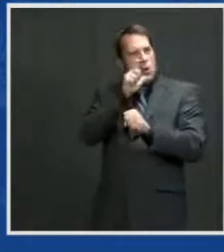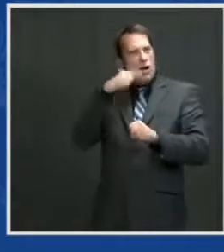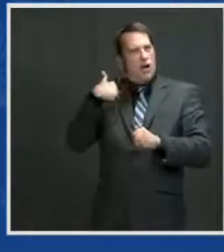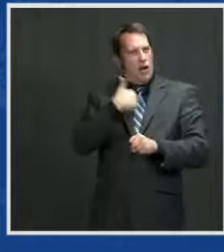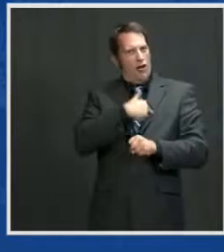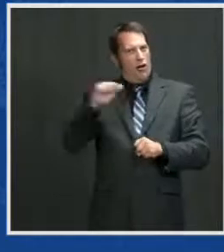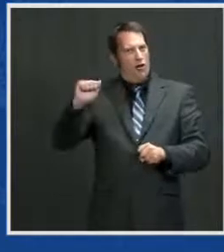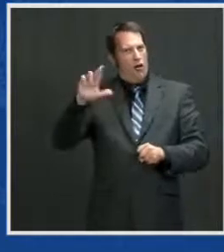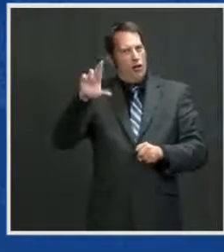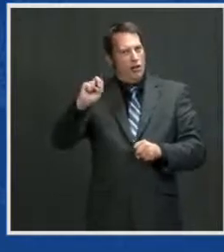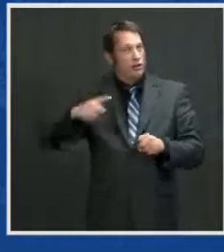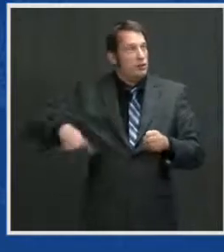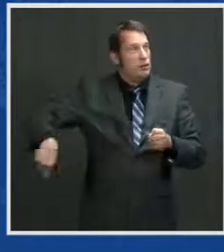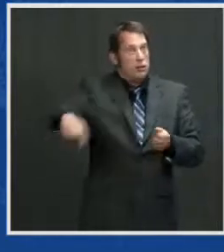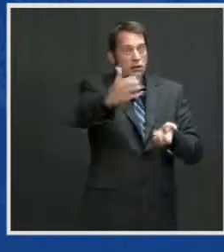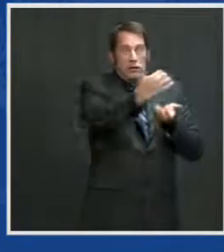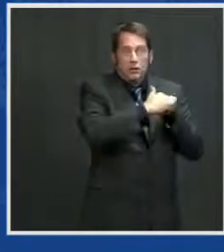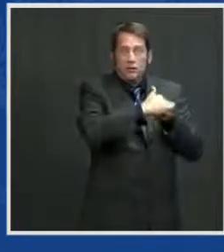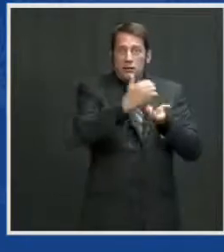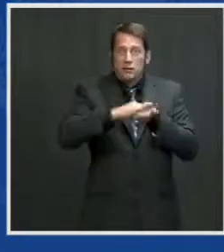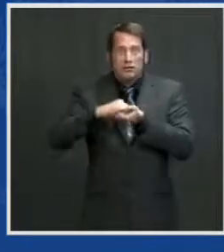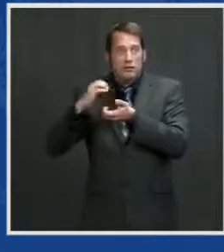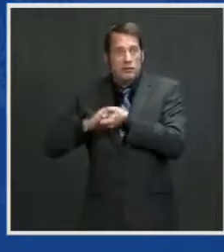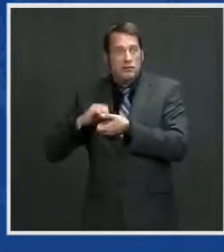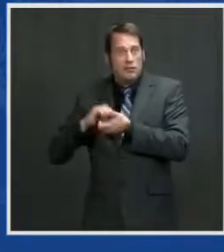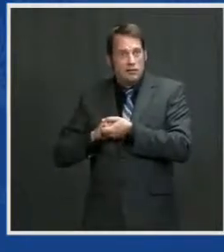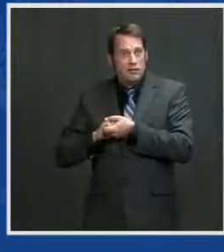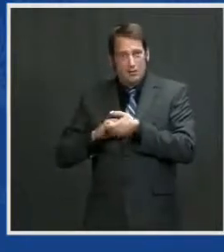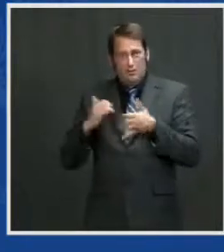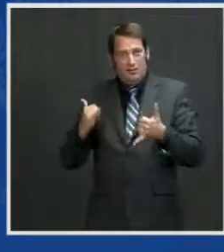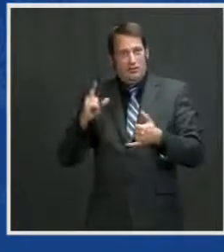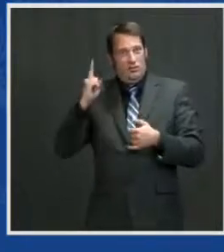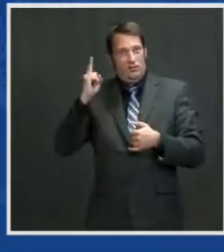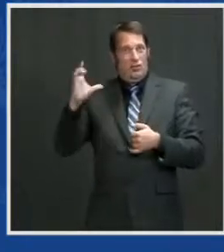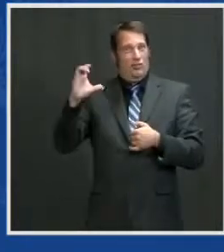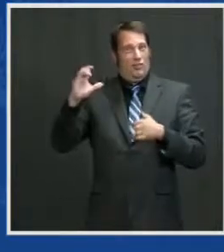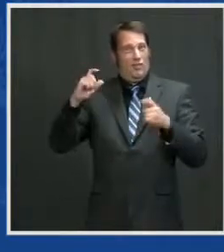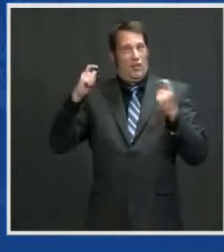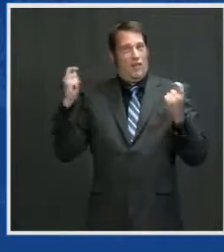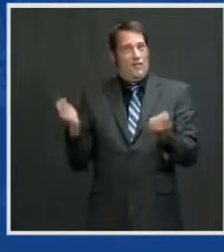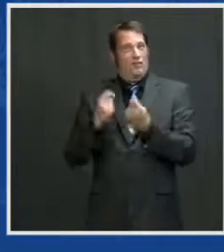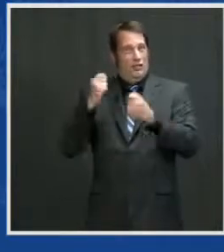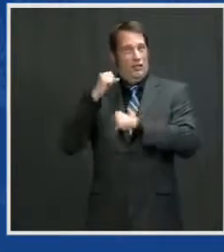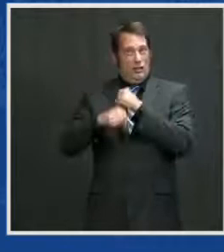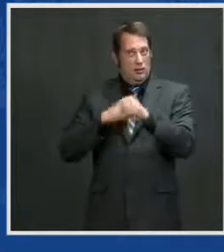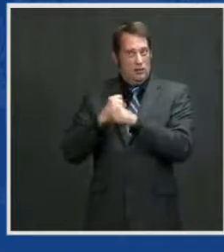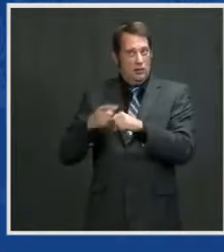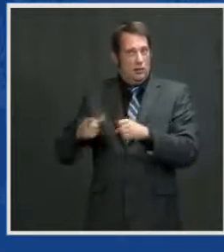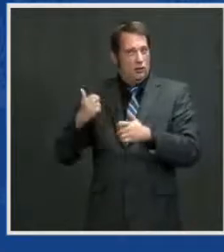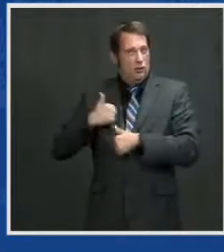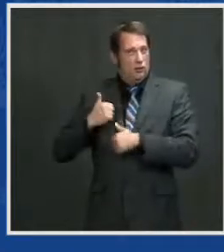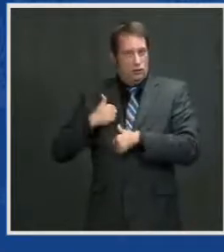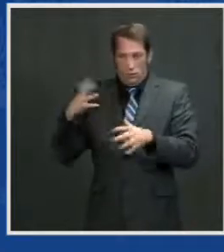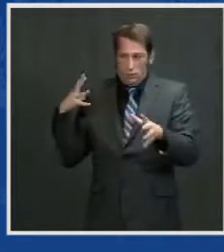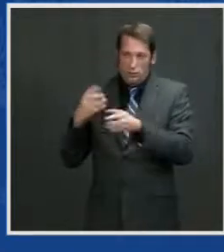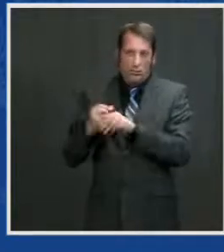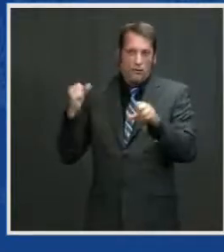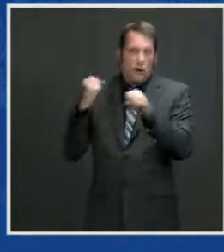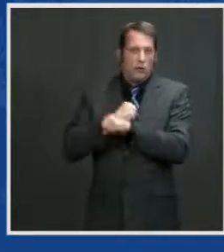And for hundreds of years, American patriots have fought and sometimes died defending those values.